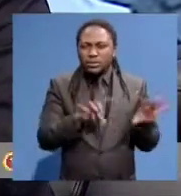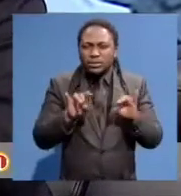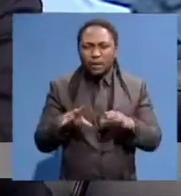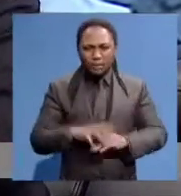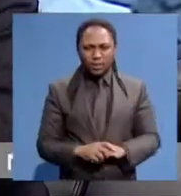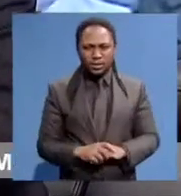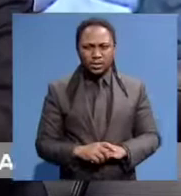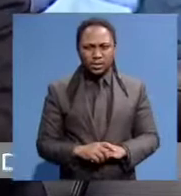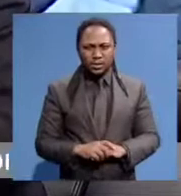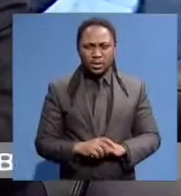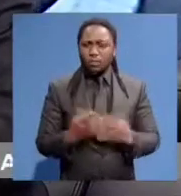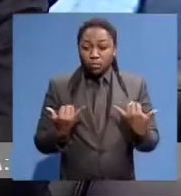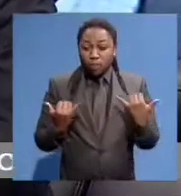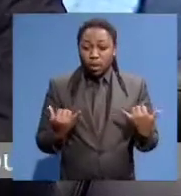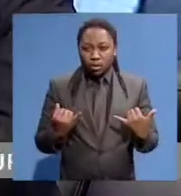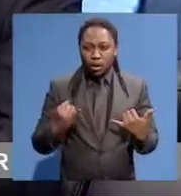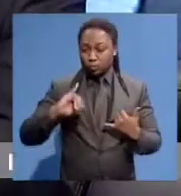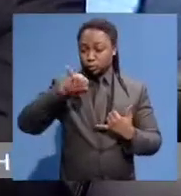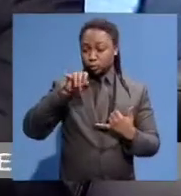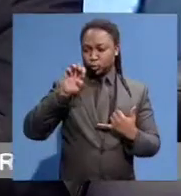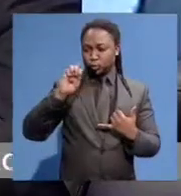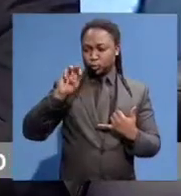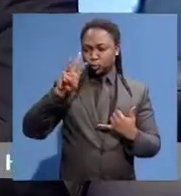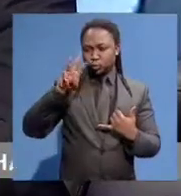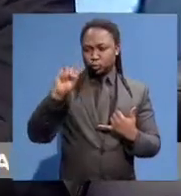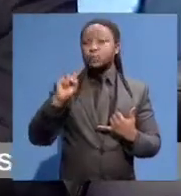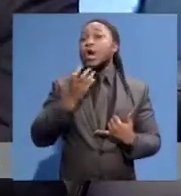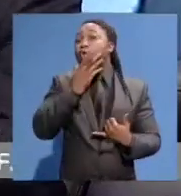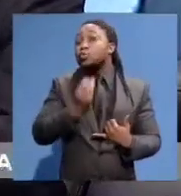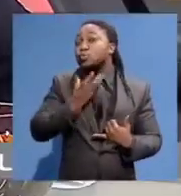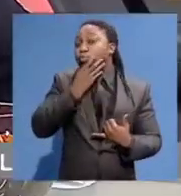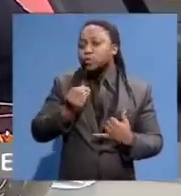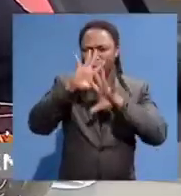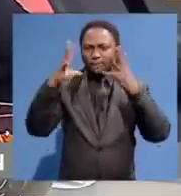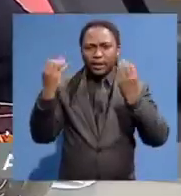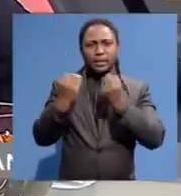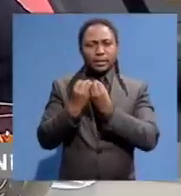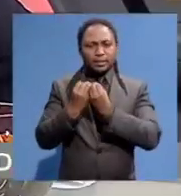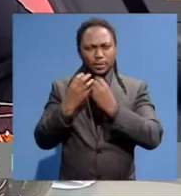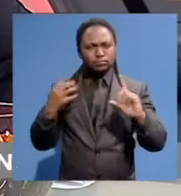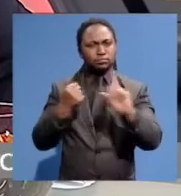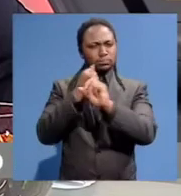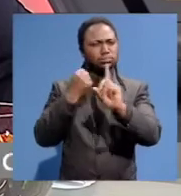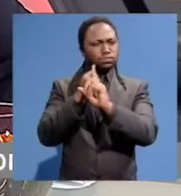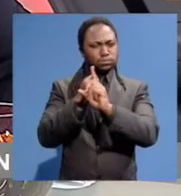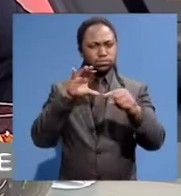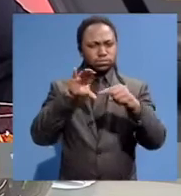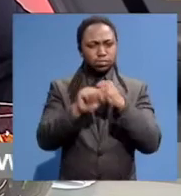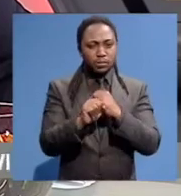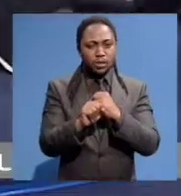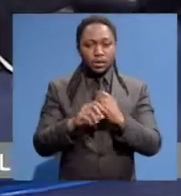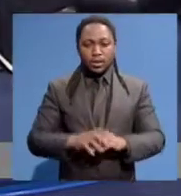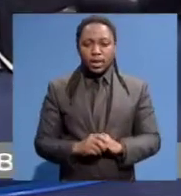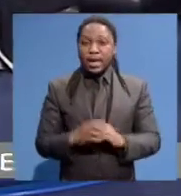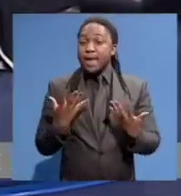what have they achieved? Where did it all begin? And if there were a trappestry along